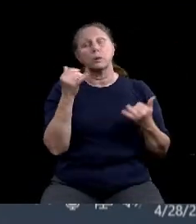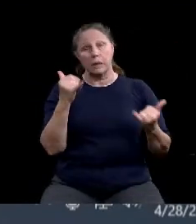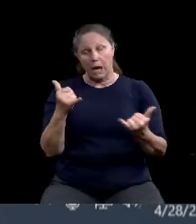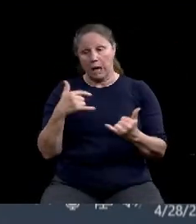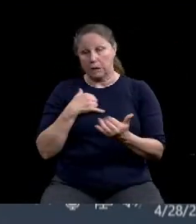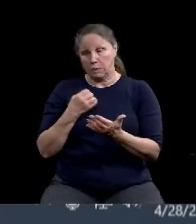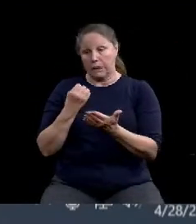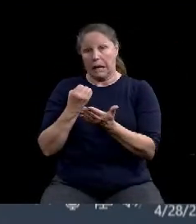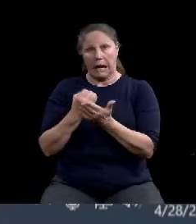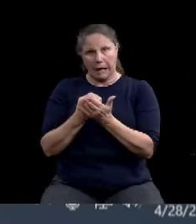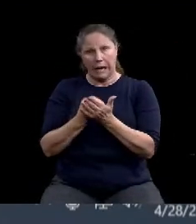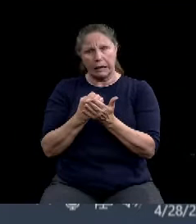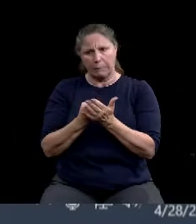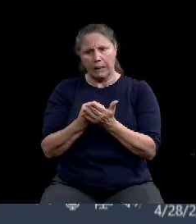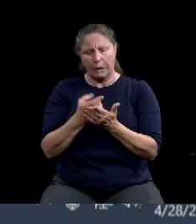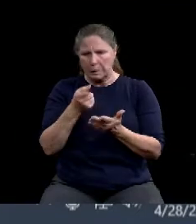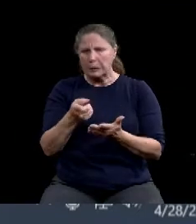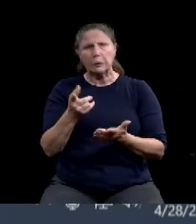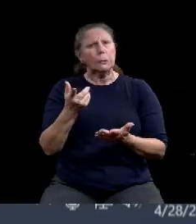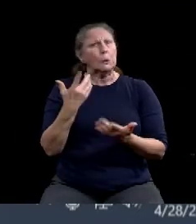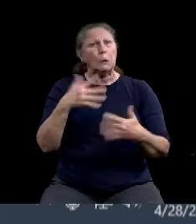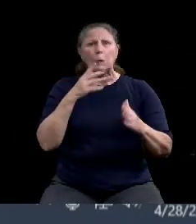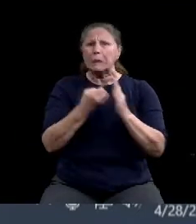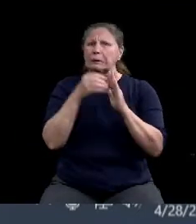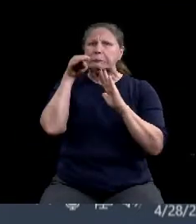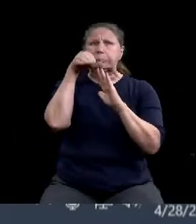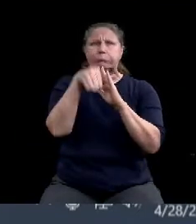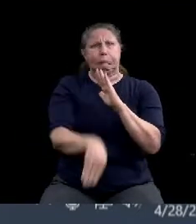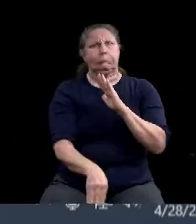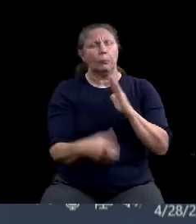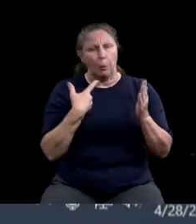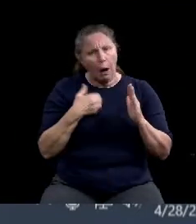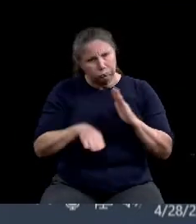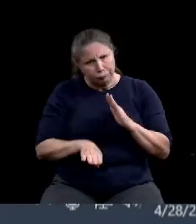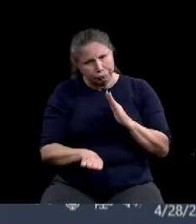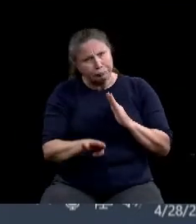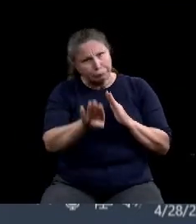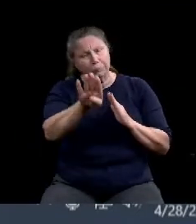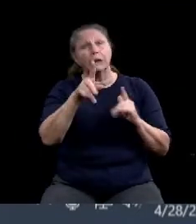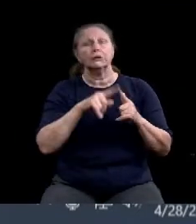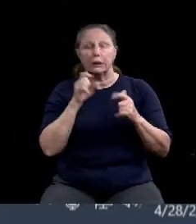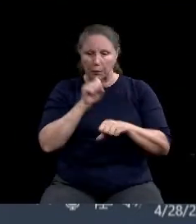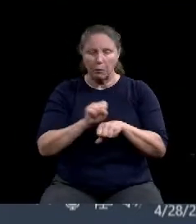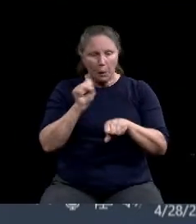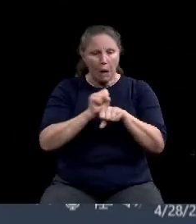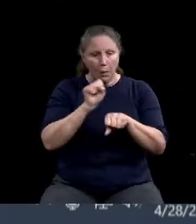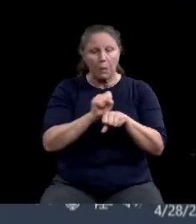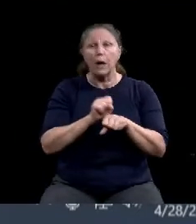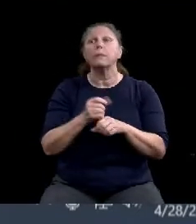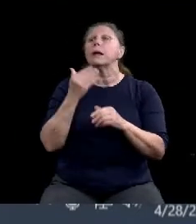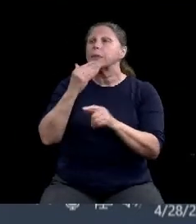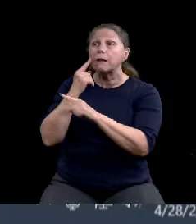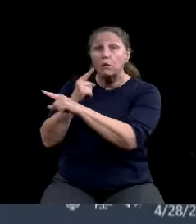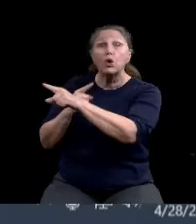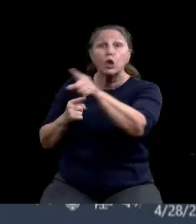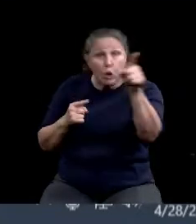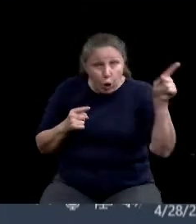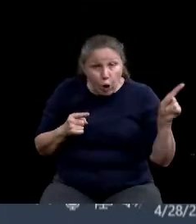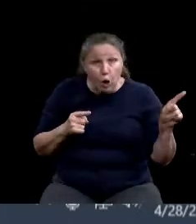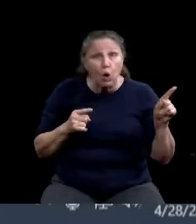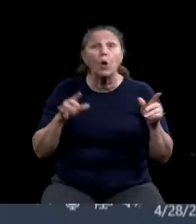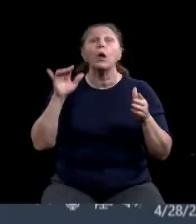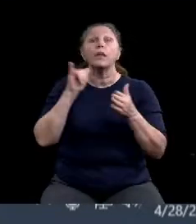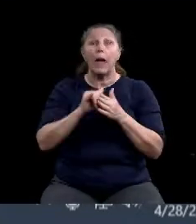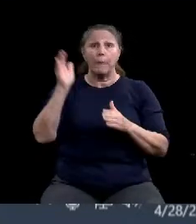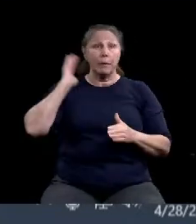it's, it's thanks to the great work that all our citizens have done that we have moved from one of the highest to one of the lowest. And so we just got to continue to